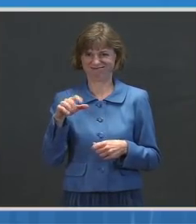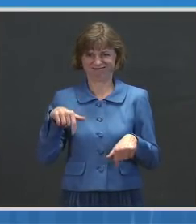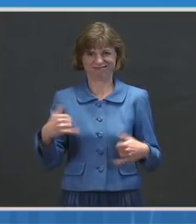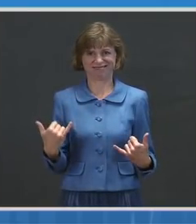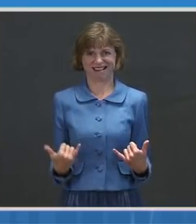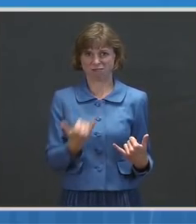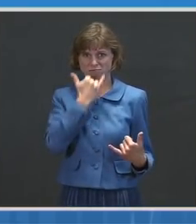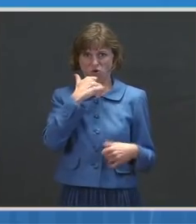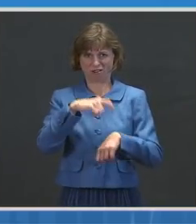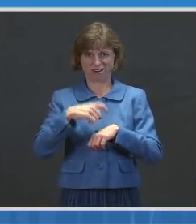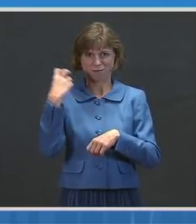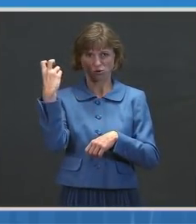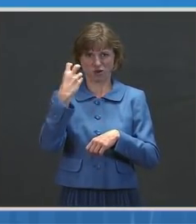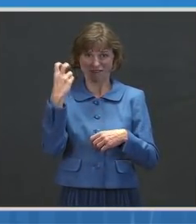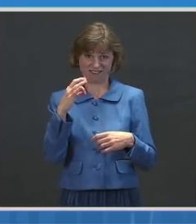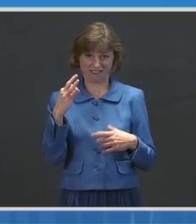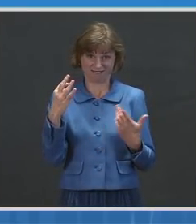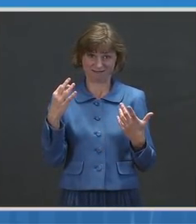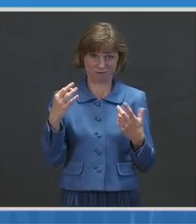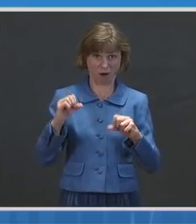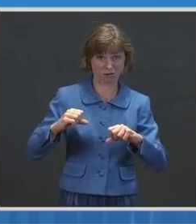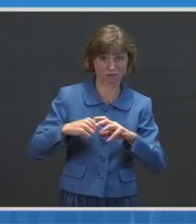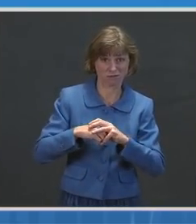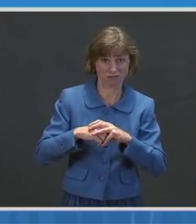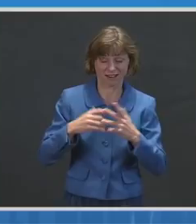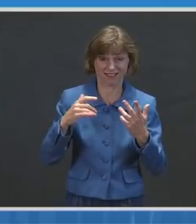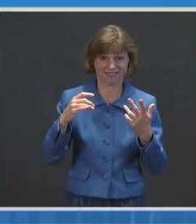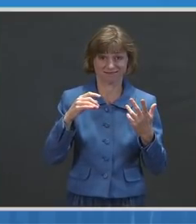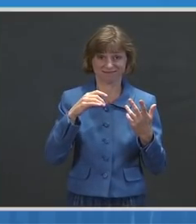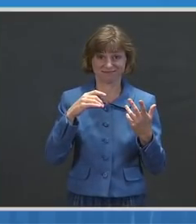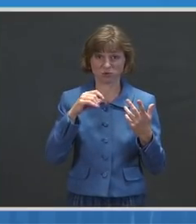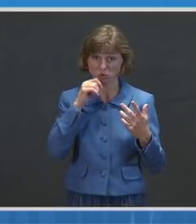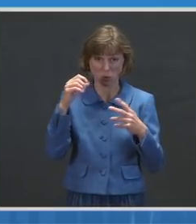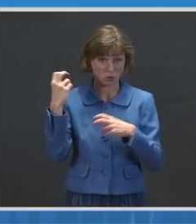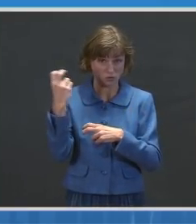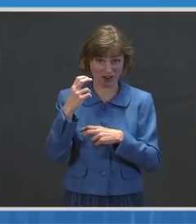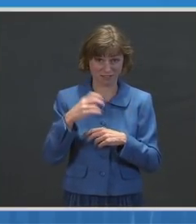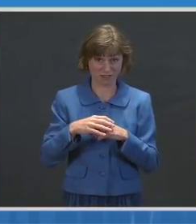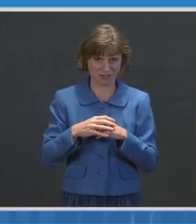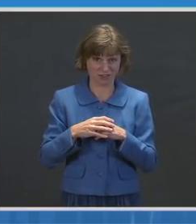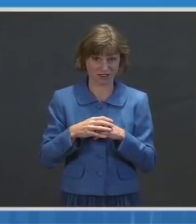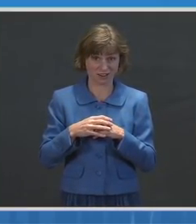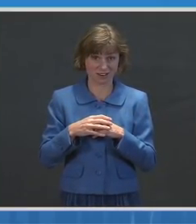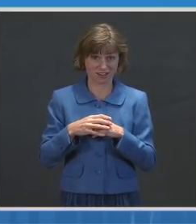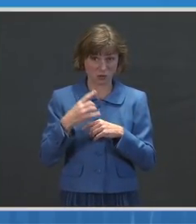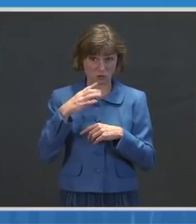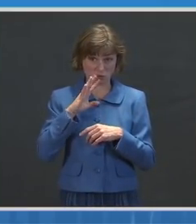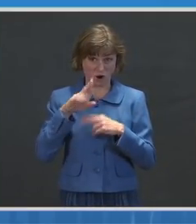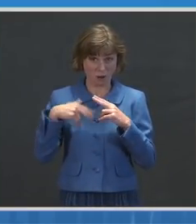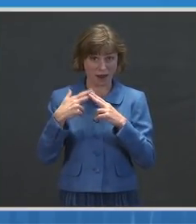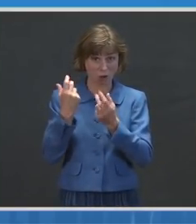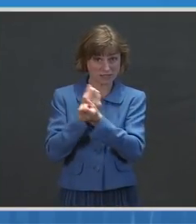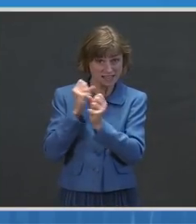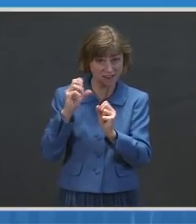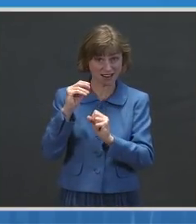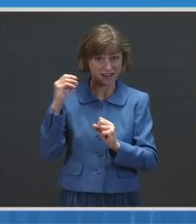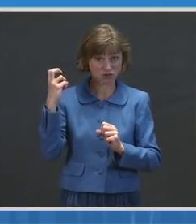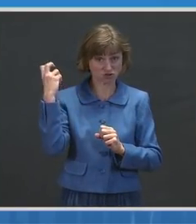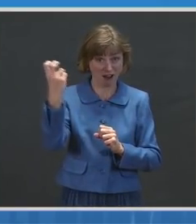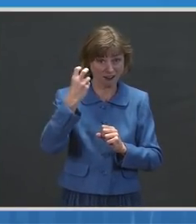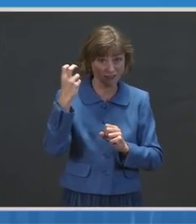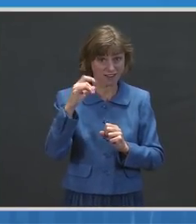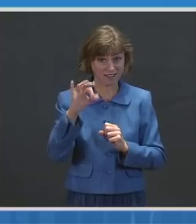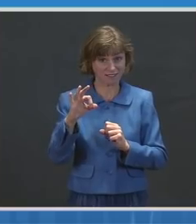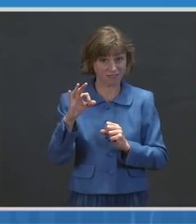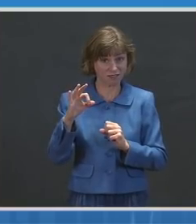at all possible. And so, Dr. Walensky, do you want to say a word about traveling and safety measures with regard to travel? Ms. Yeah, what I